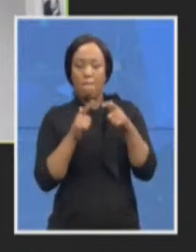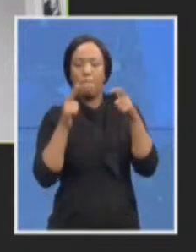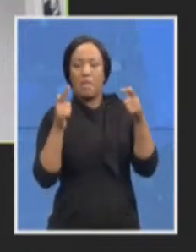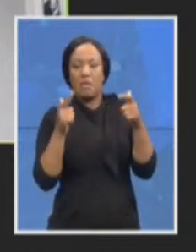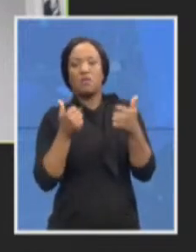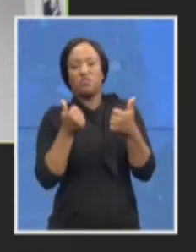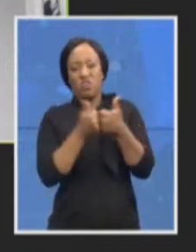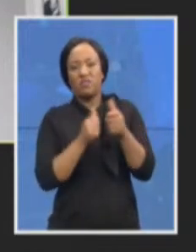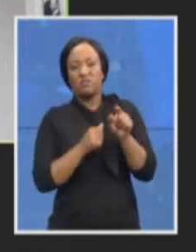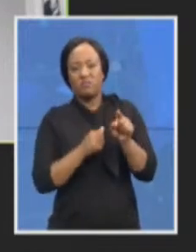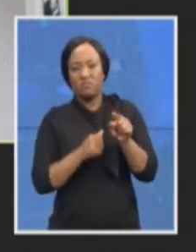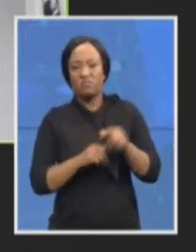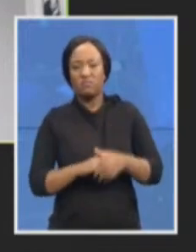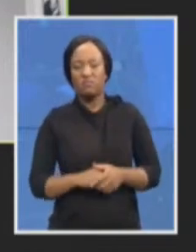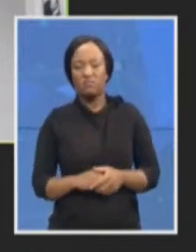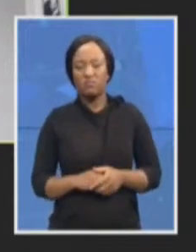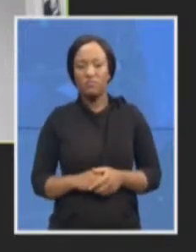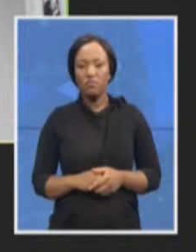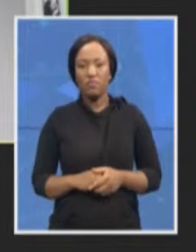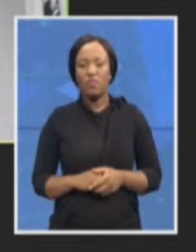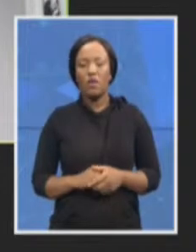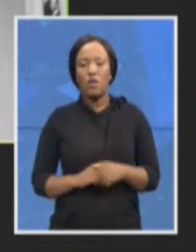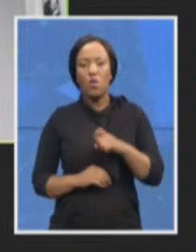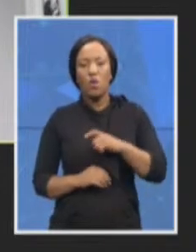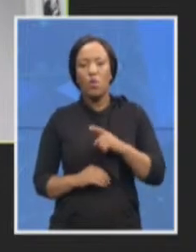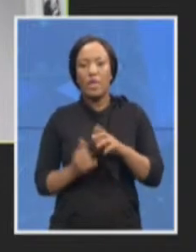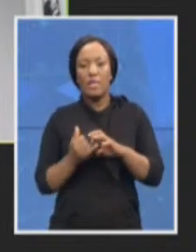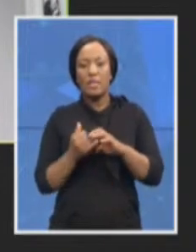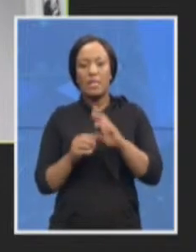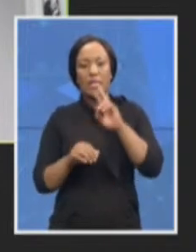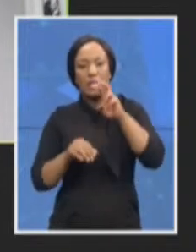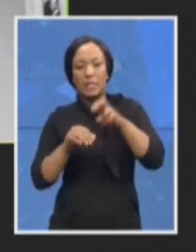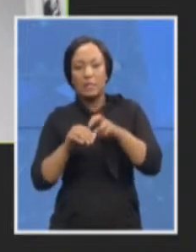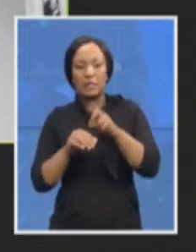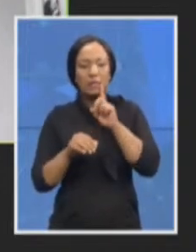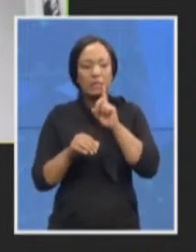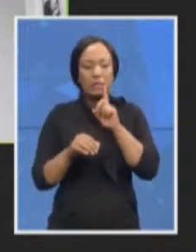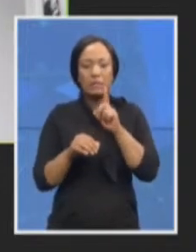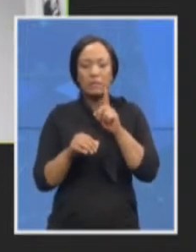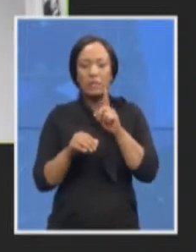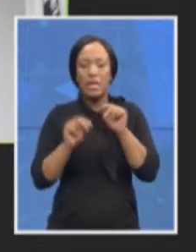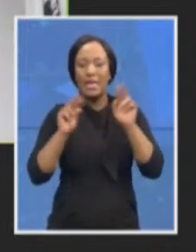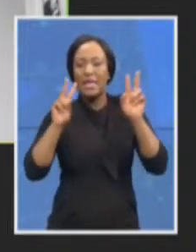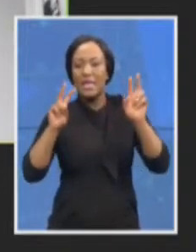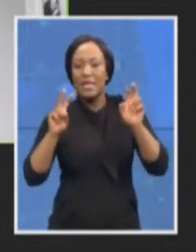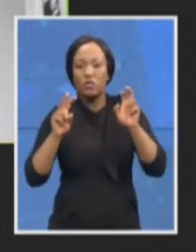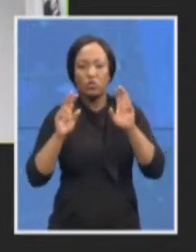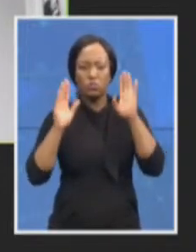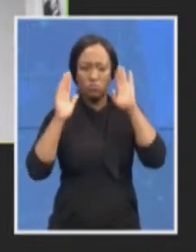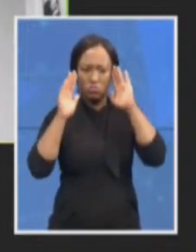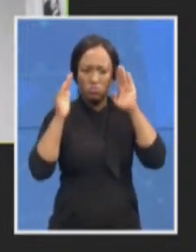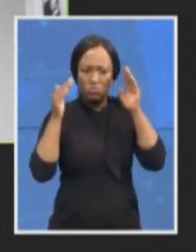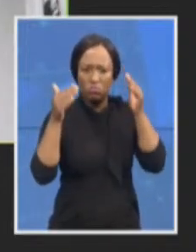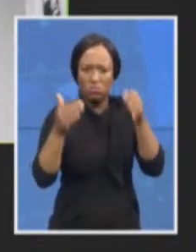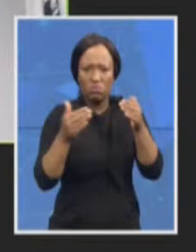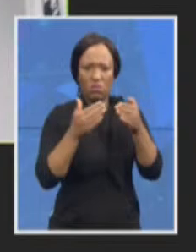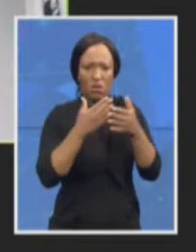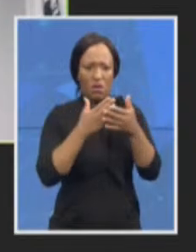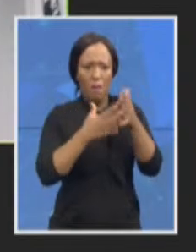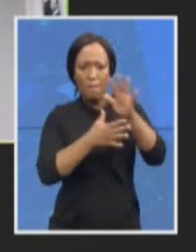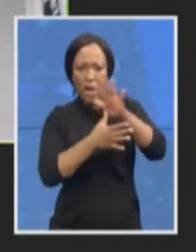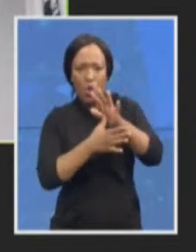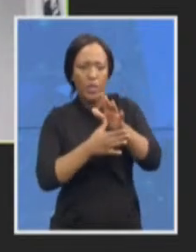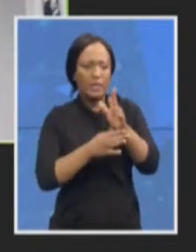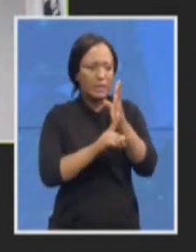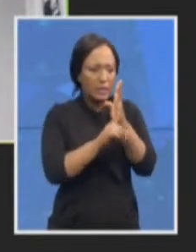hone in on very specific issues and cases and try to make impact because otherwise it's really impossible